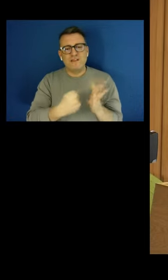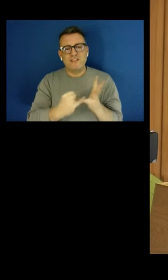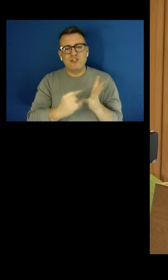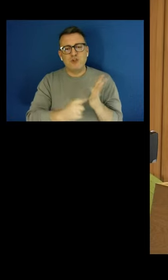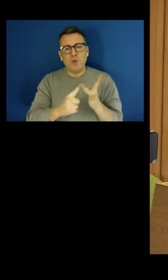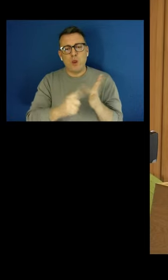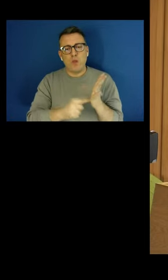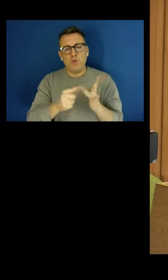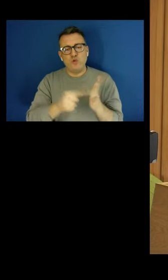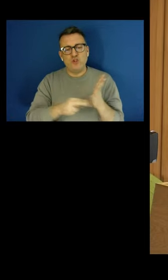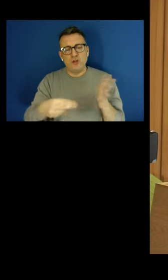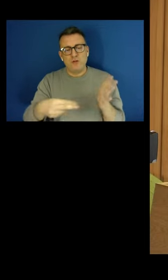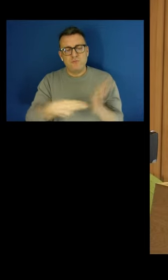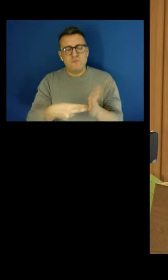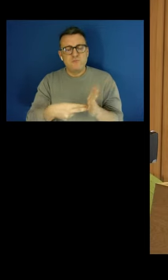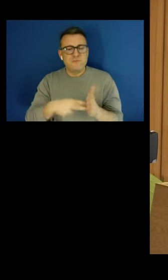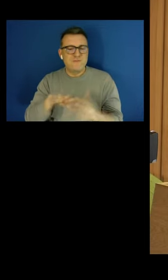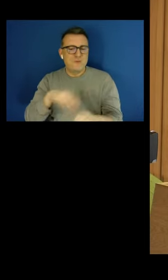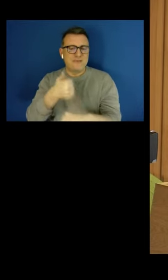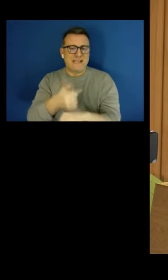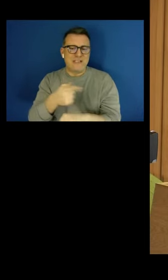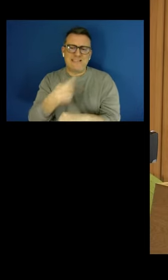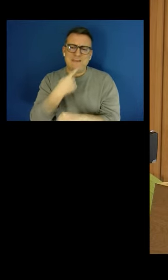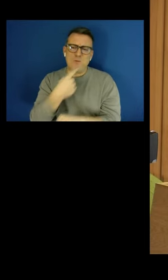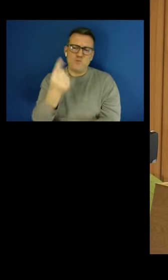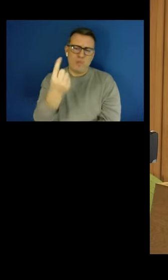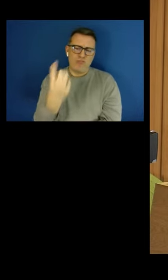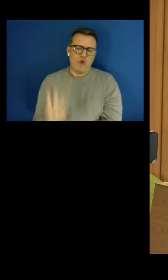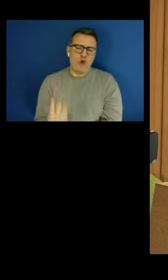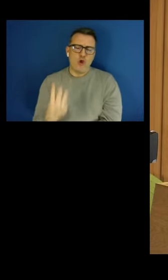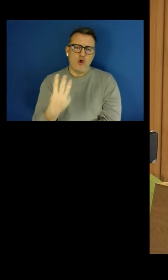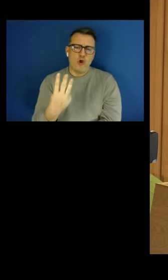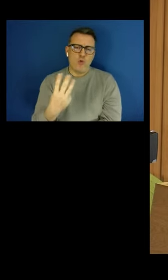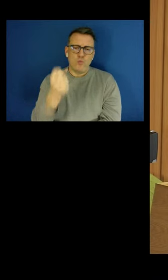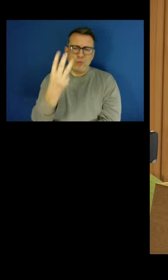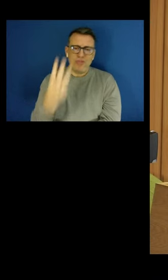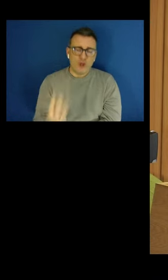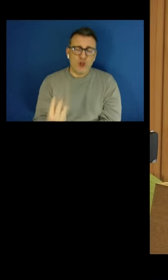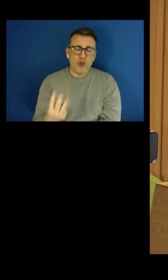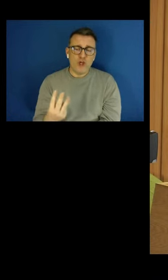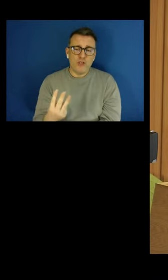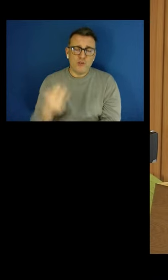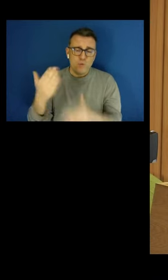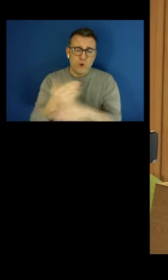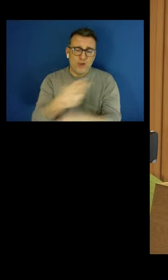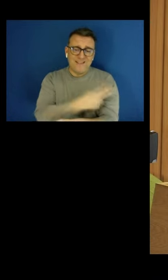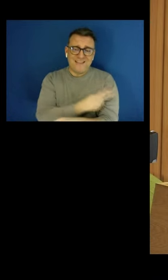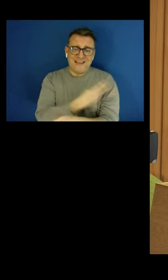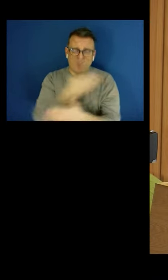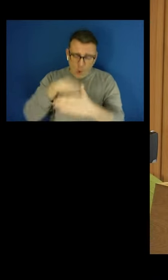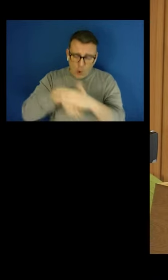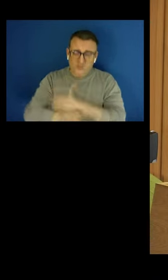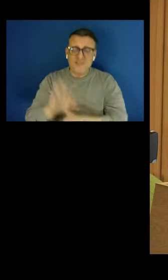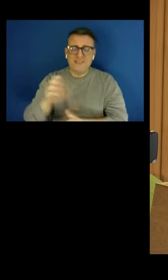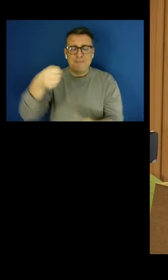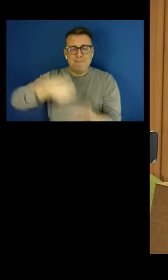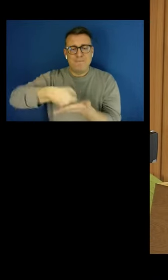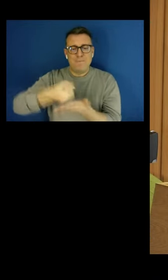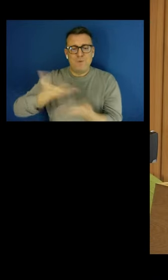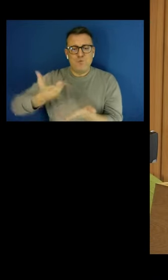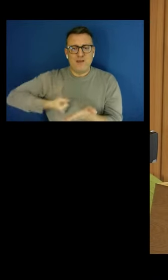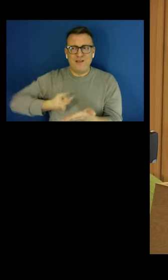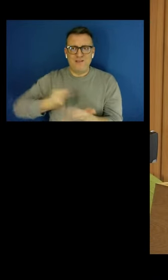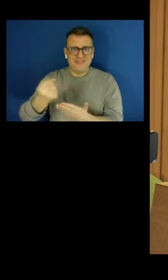low paid workers earn less than the minimum wage, which is against the law. 900,000